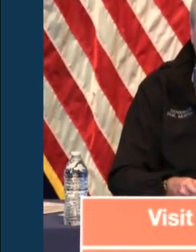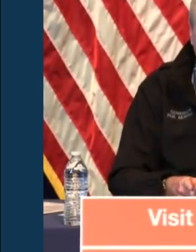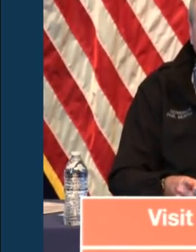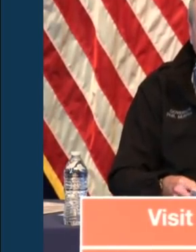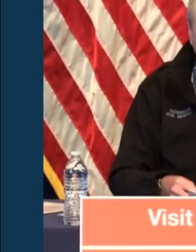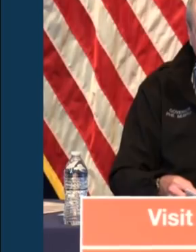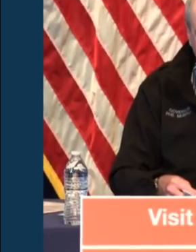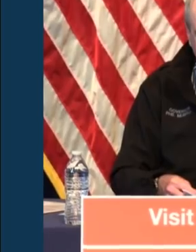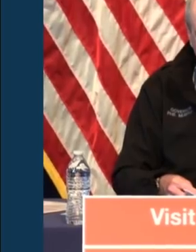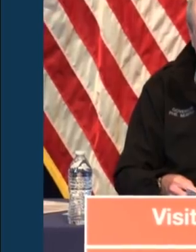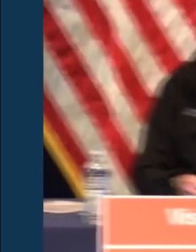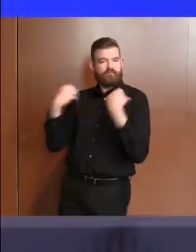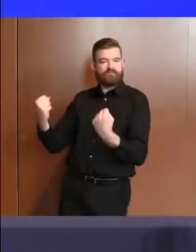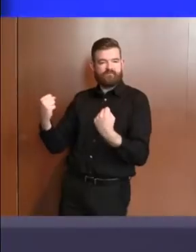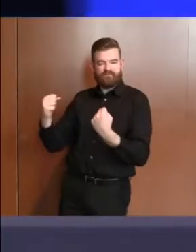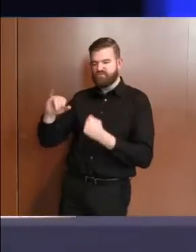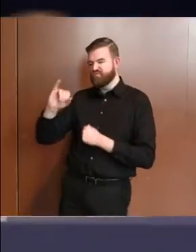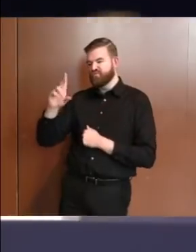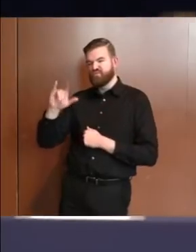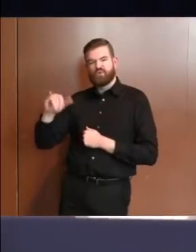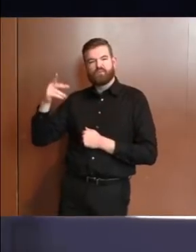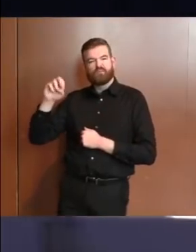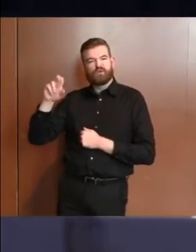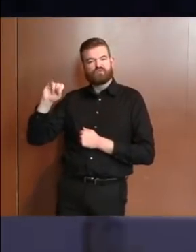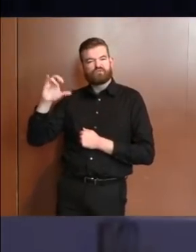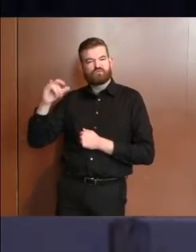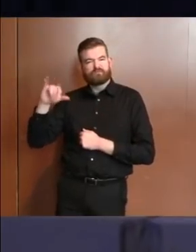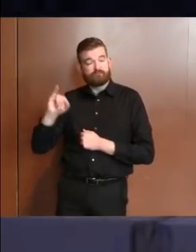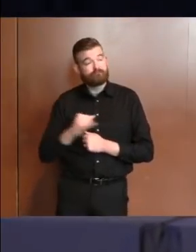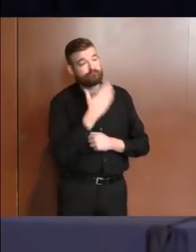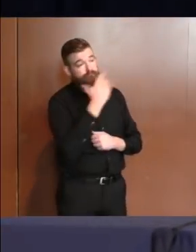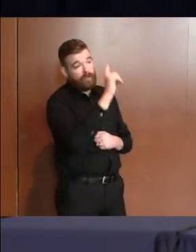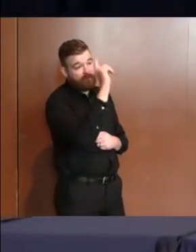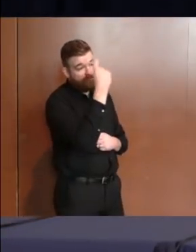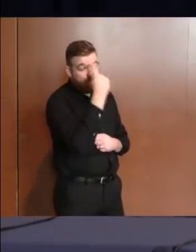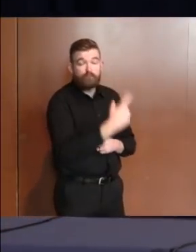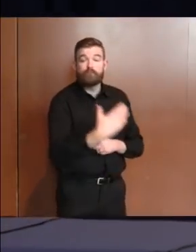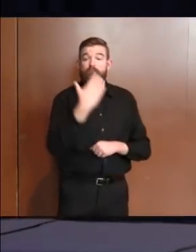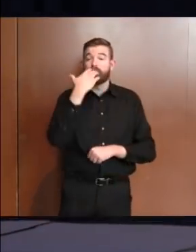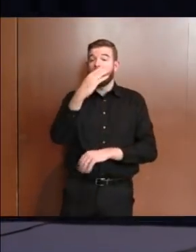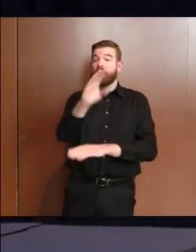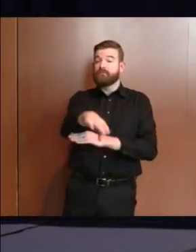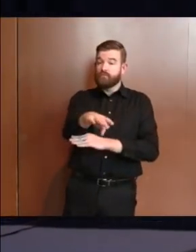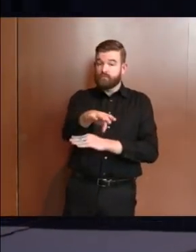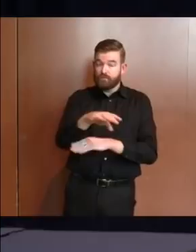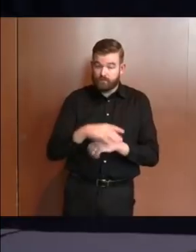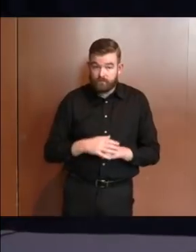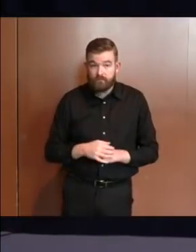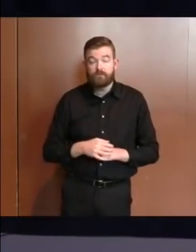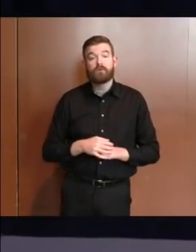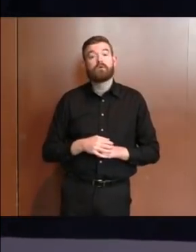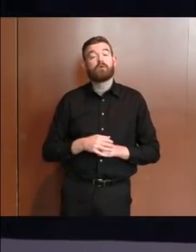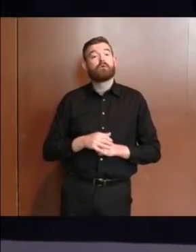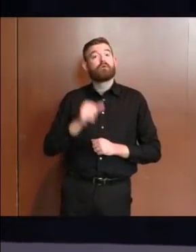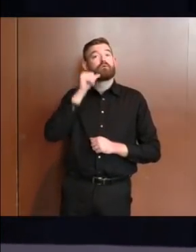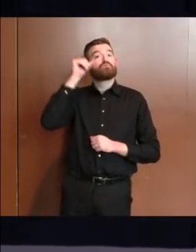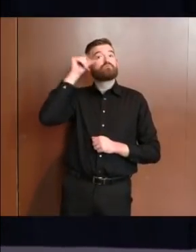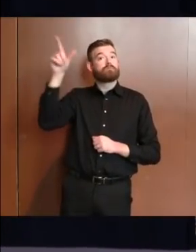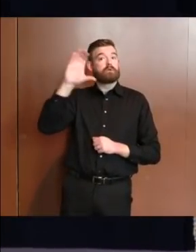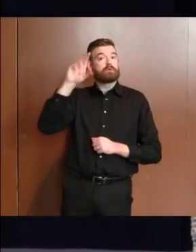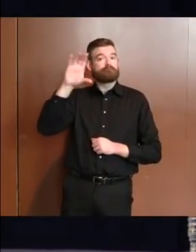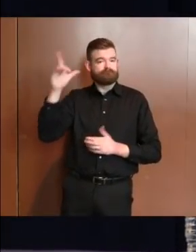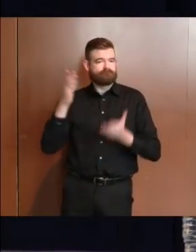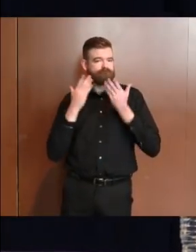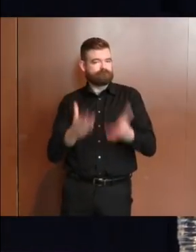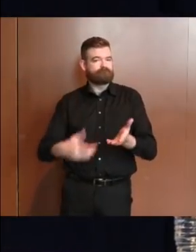Judy Persichelli. Thank you, Governor. Well, good afternoon. Yesterday, the CDC recommended the use of